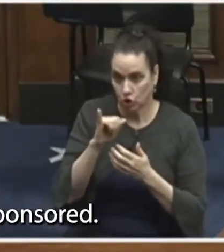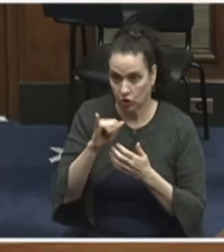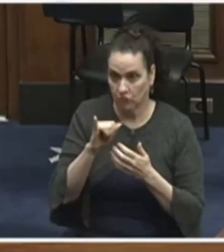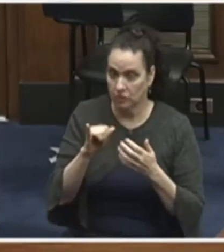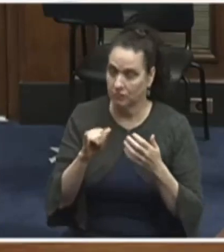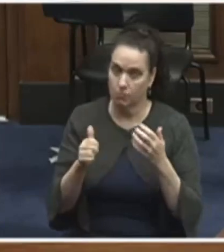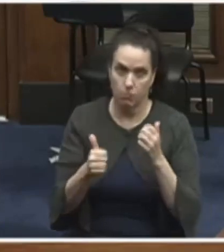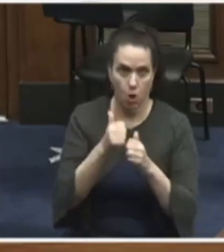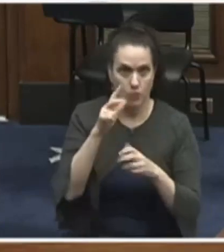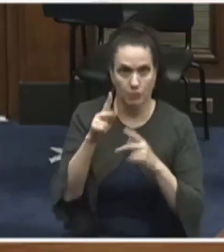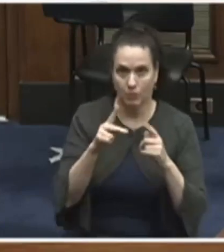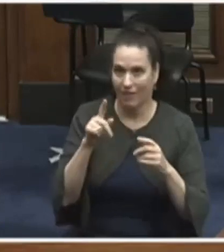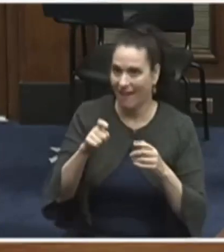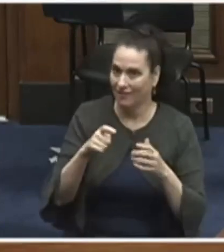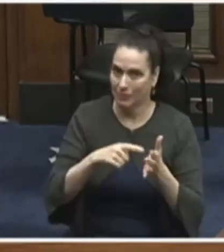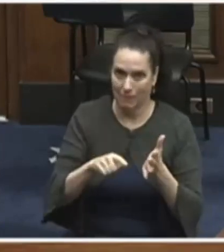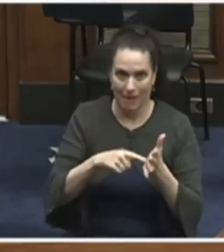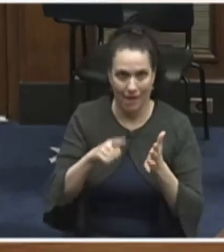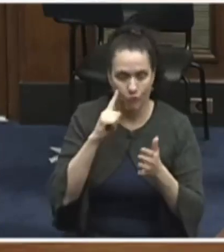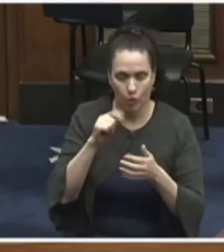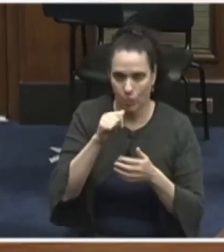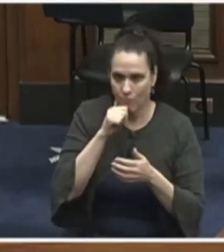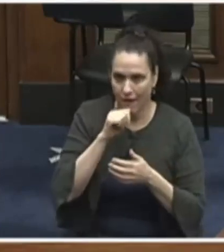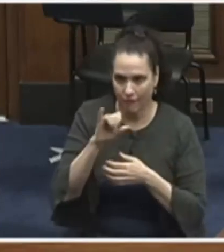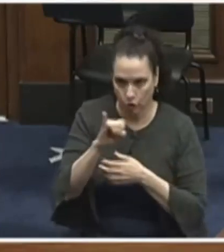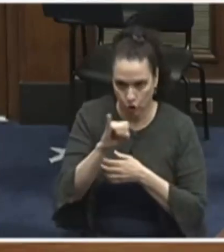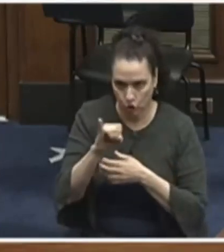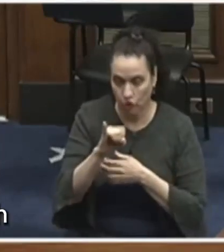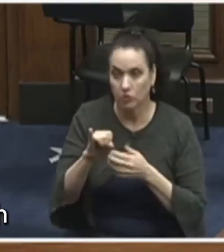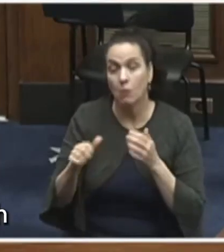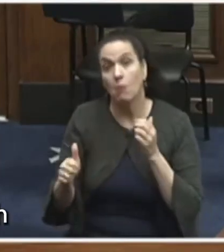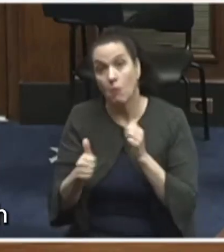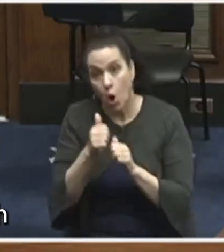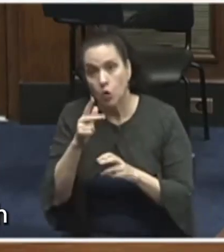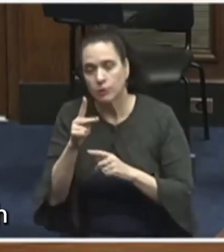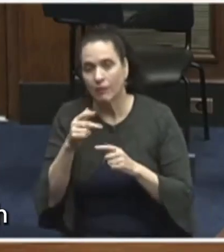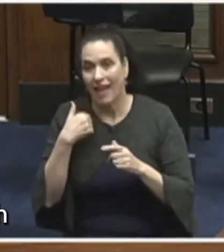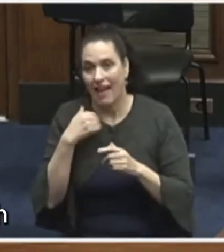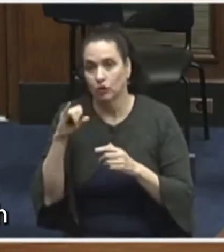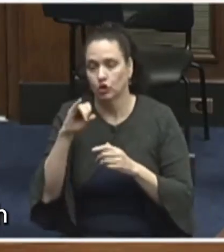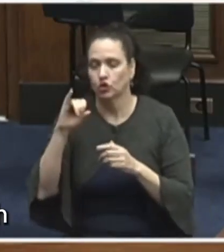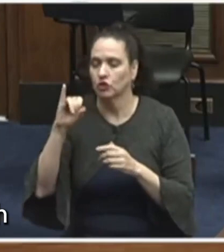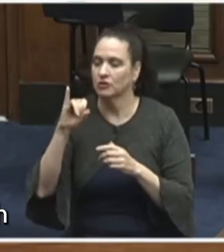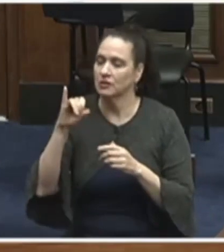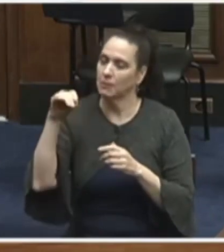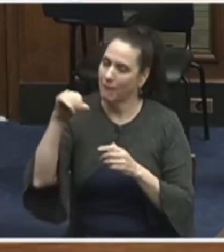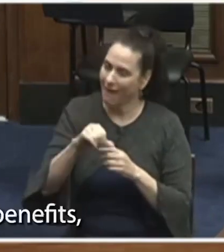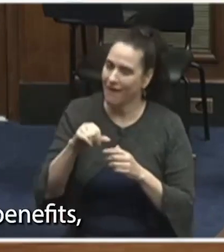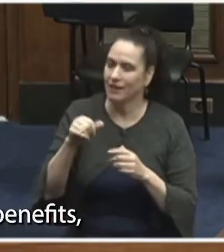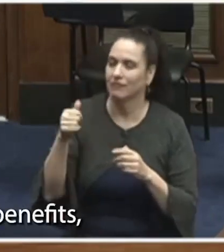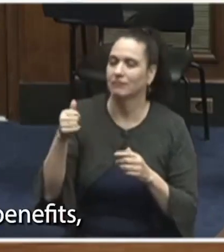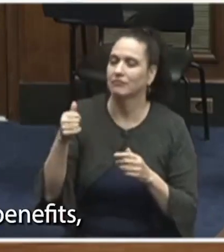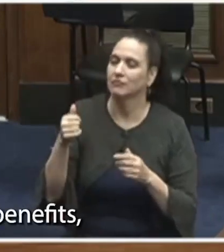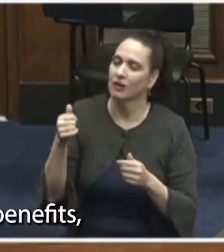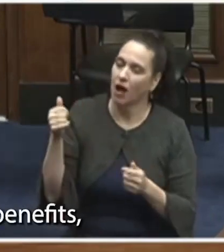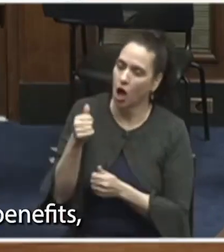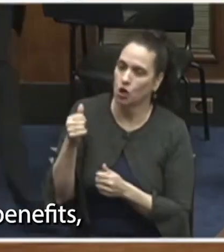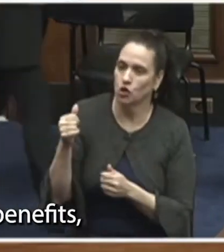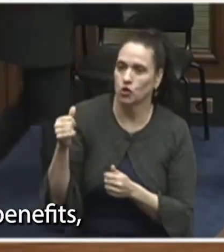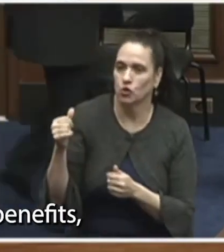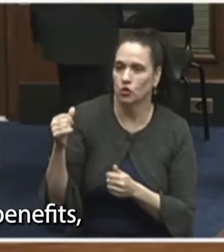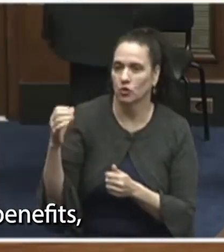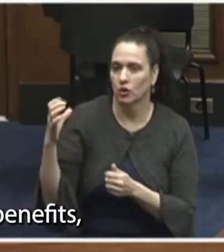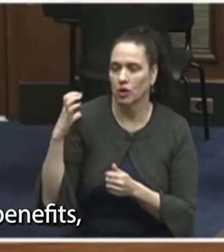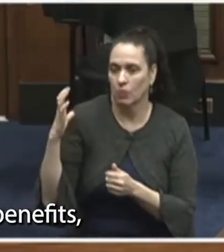-sponsored. But what I think most people in the U.S., most working-class people need to contend with, is the fact that